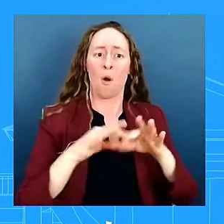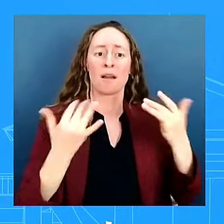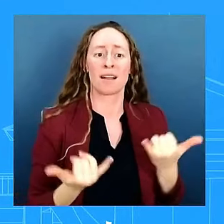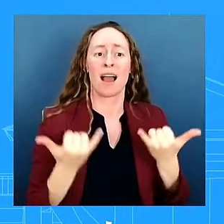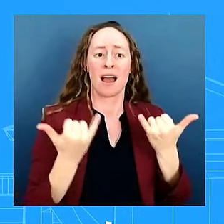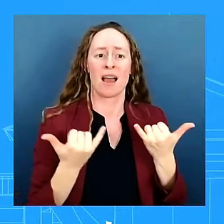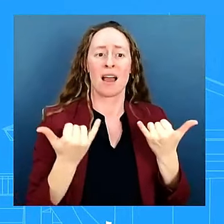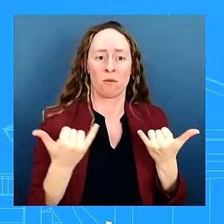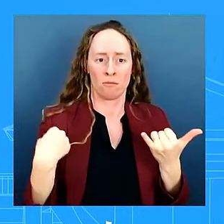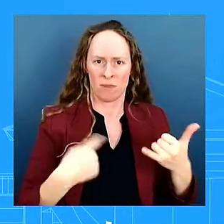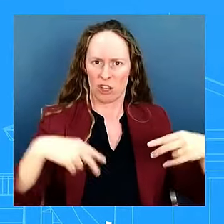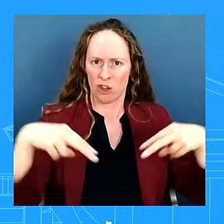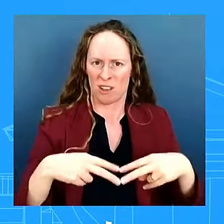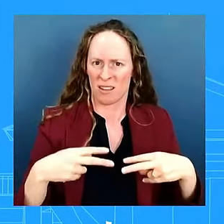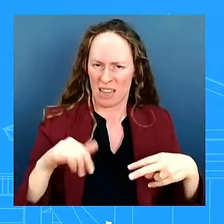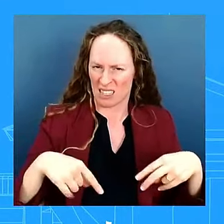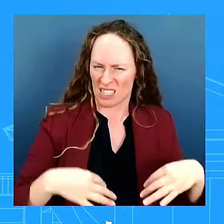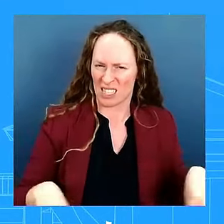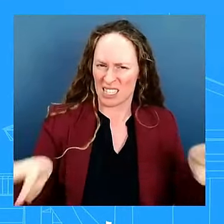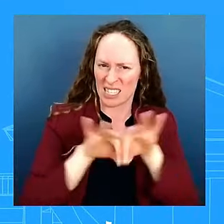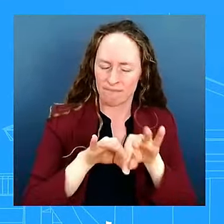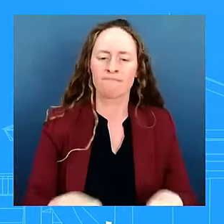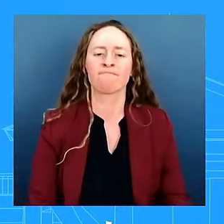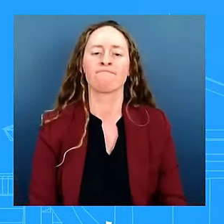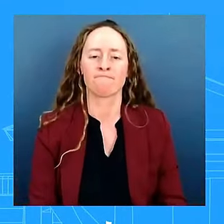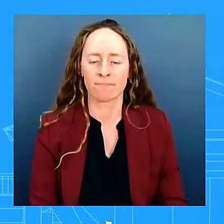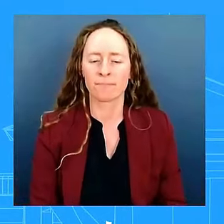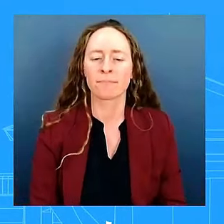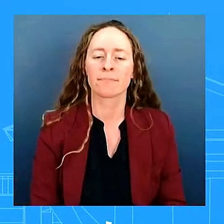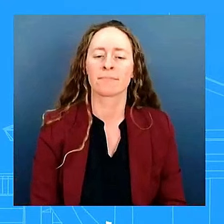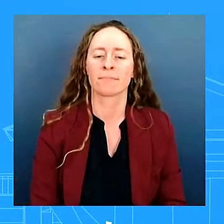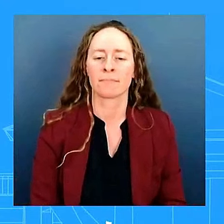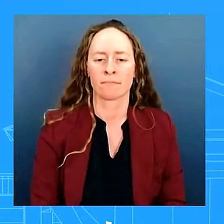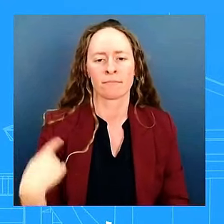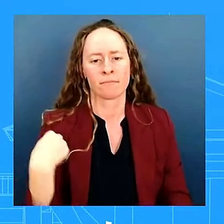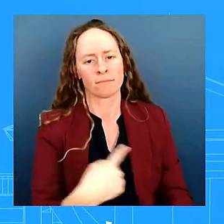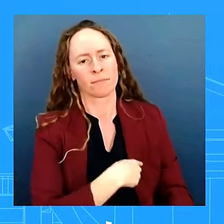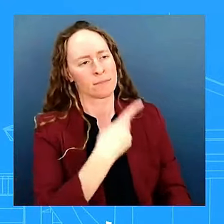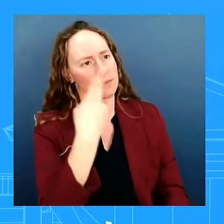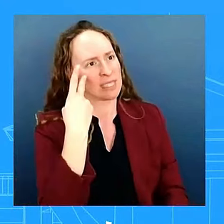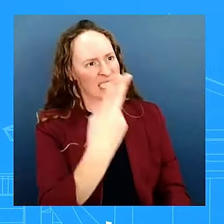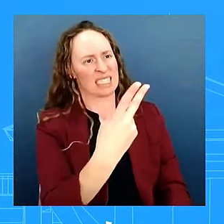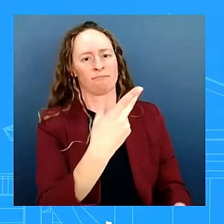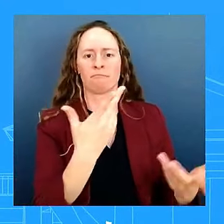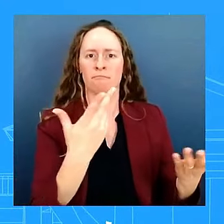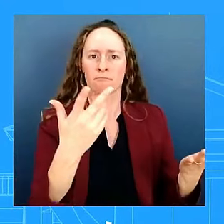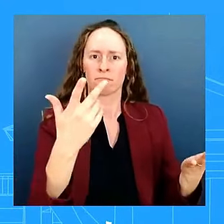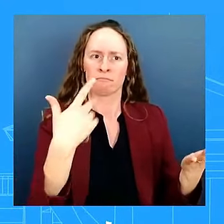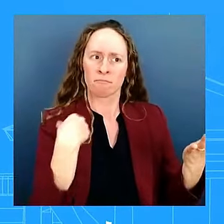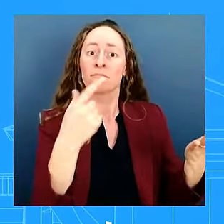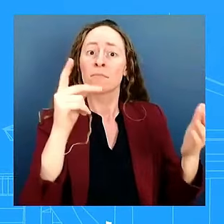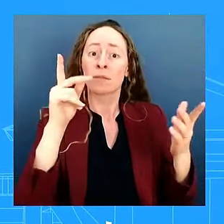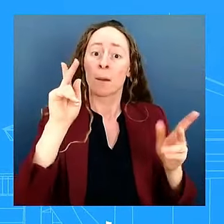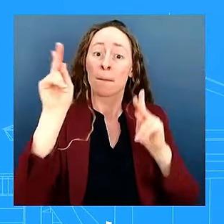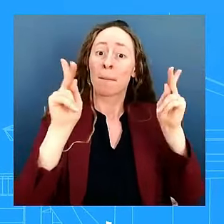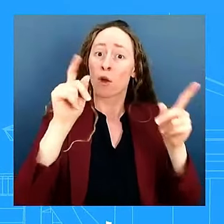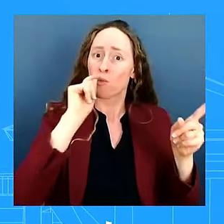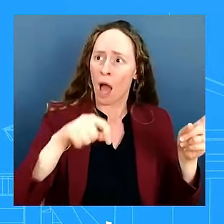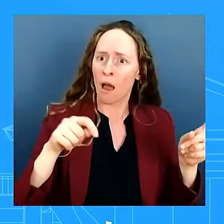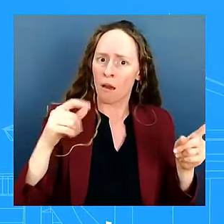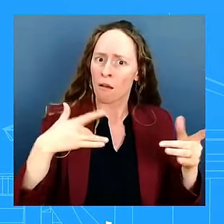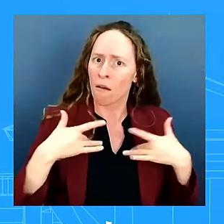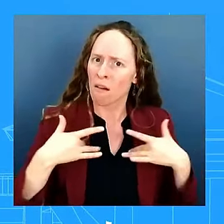very clear to the ukrainian the brave people of ukraine to our allies and partners that we are standing behind them and